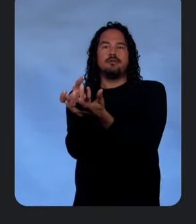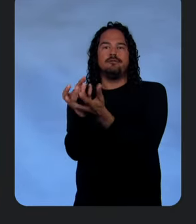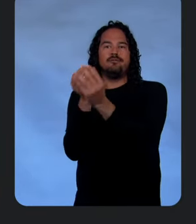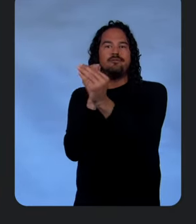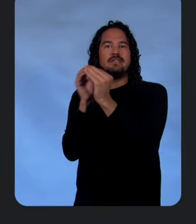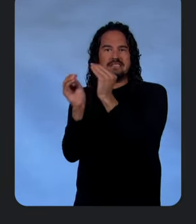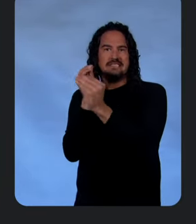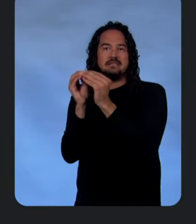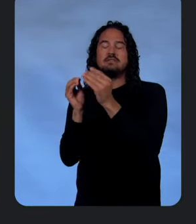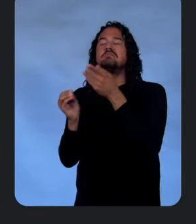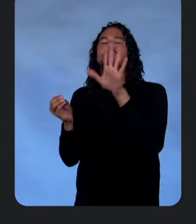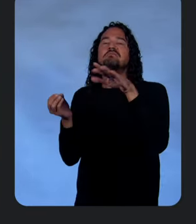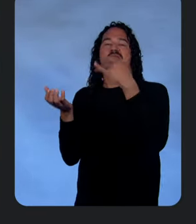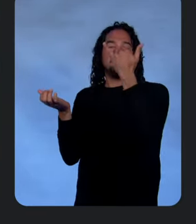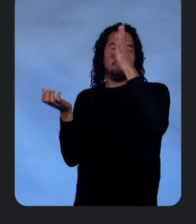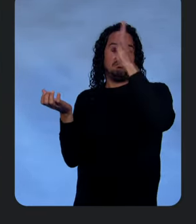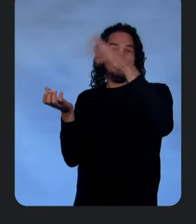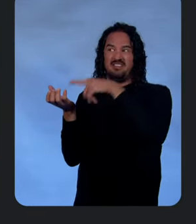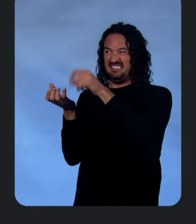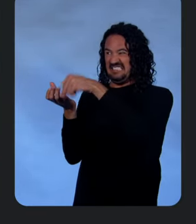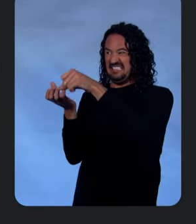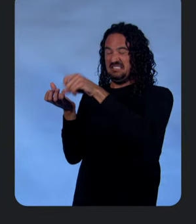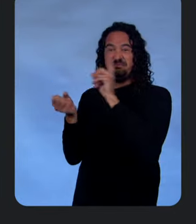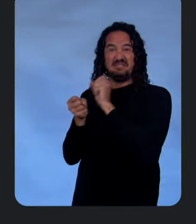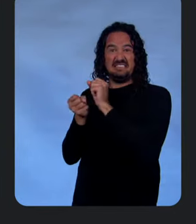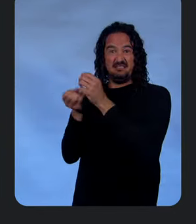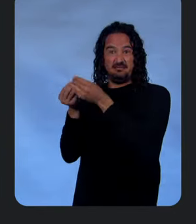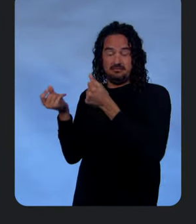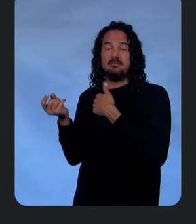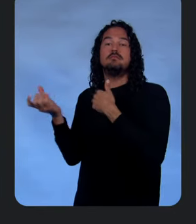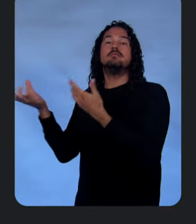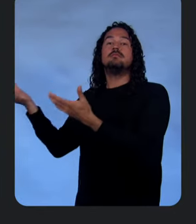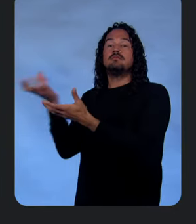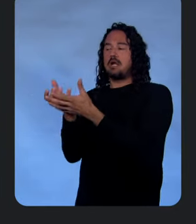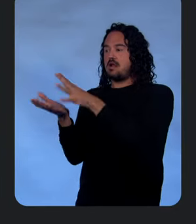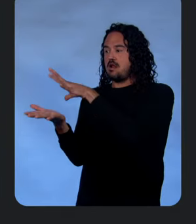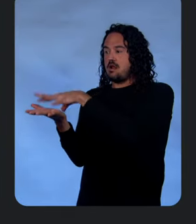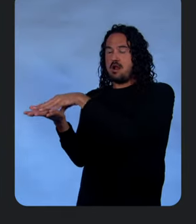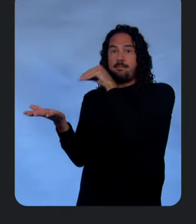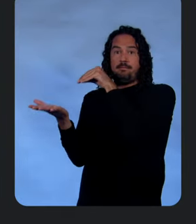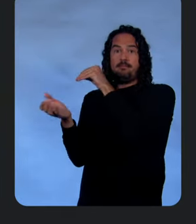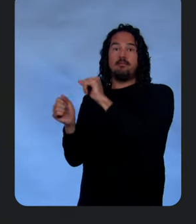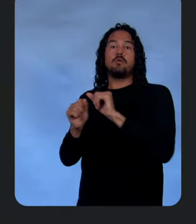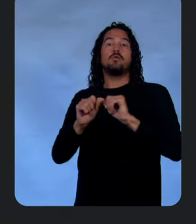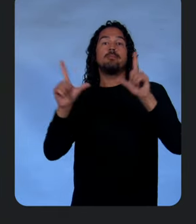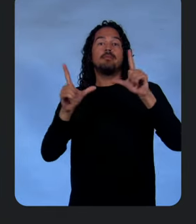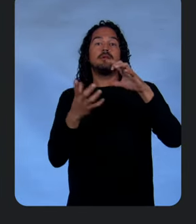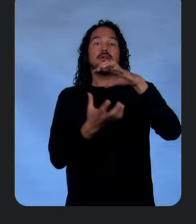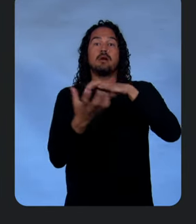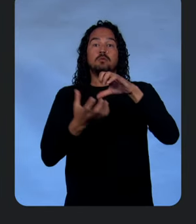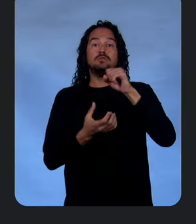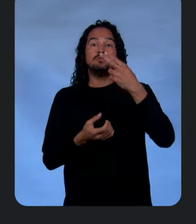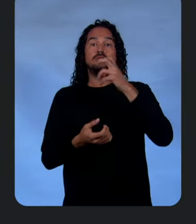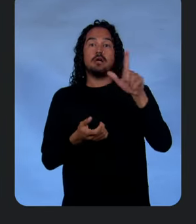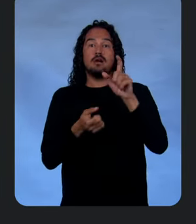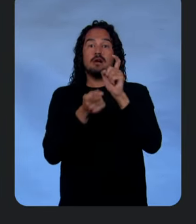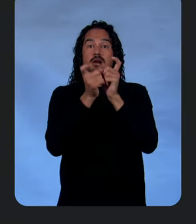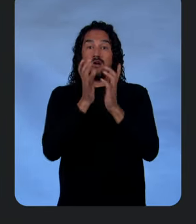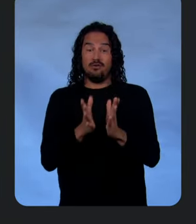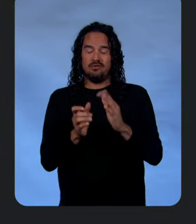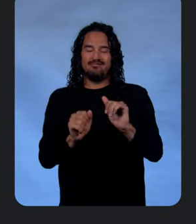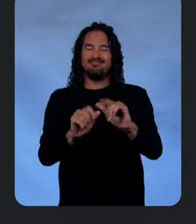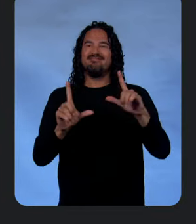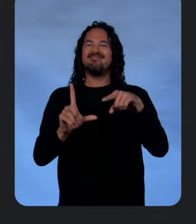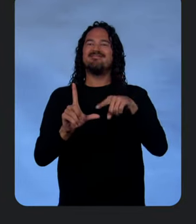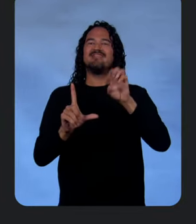let's go ahead and then fix this. So, I'll go ahead and hit copy to Cloud Shell here, which actually opens up an editor, and I have my